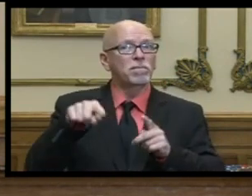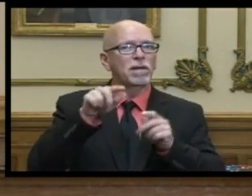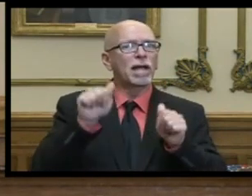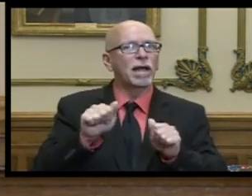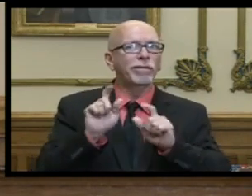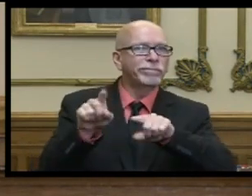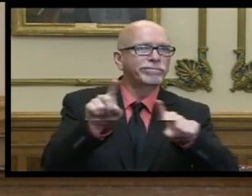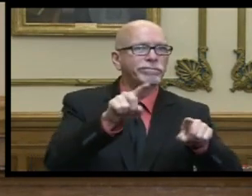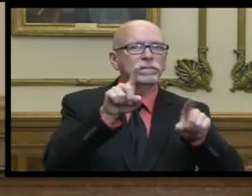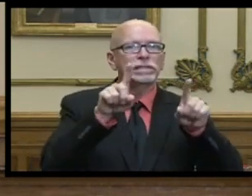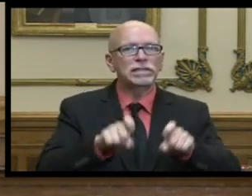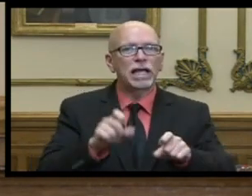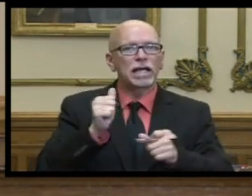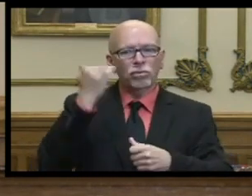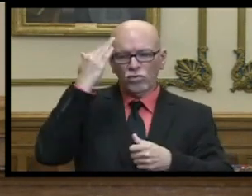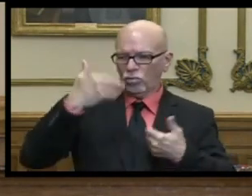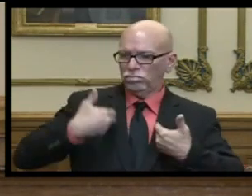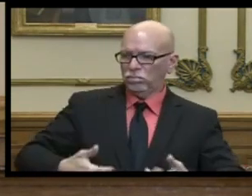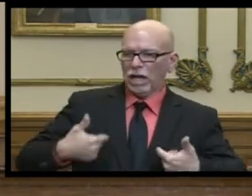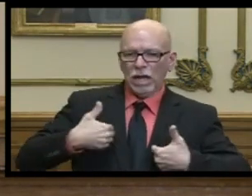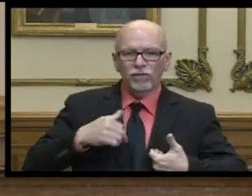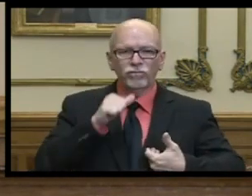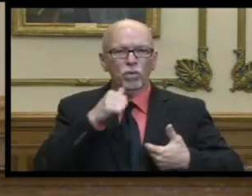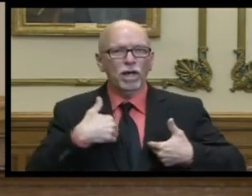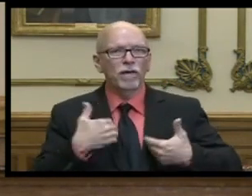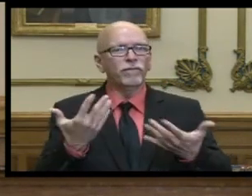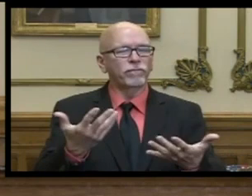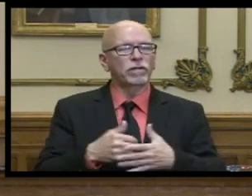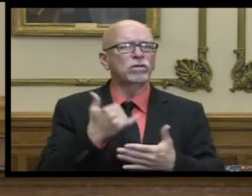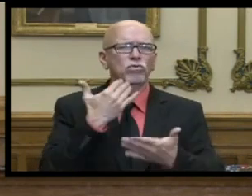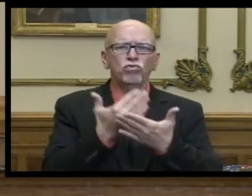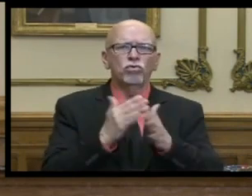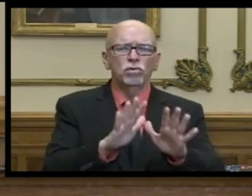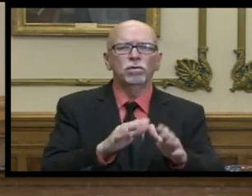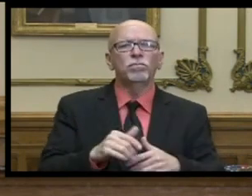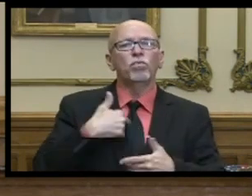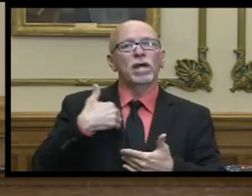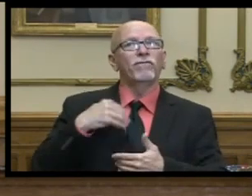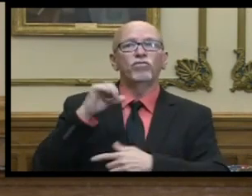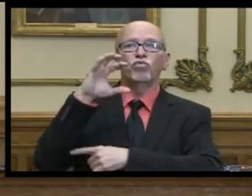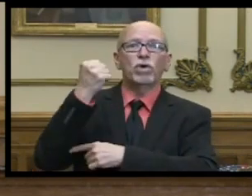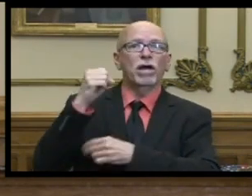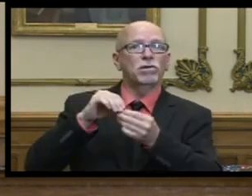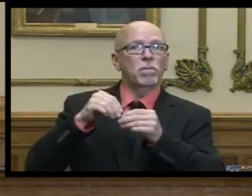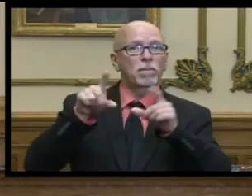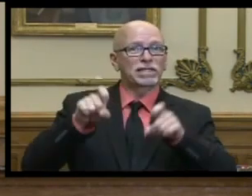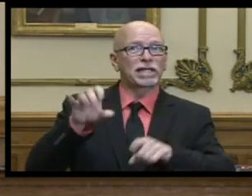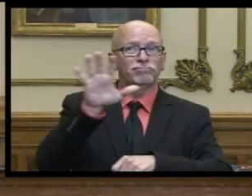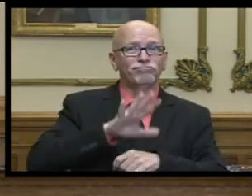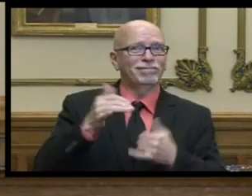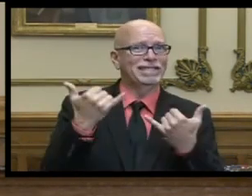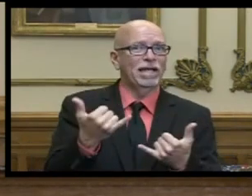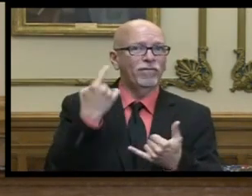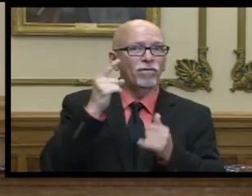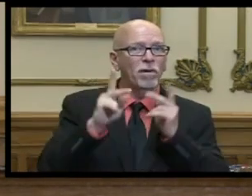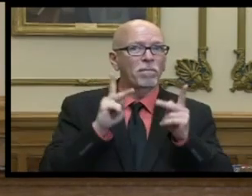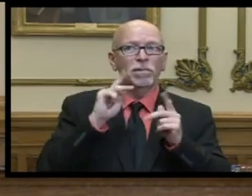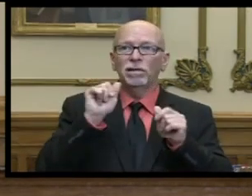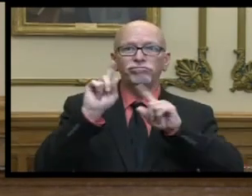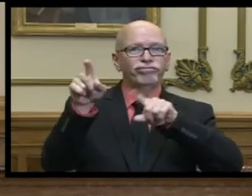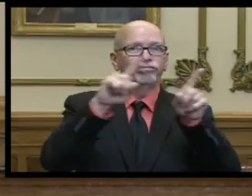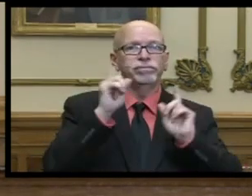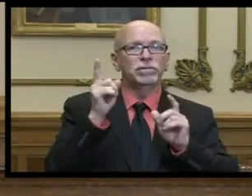tested and know their status which is a very very good thing we have a record number of testing locations available for people